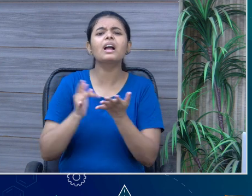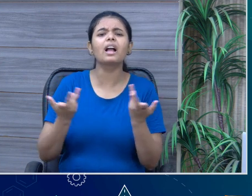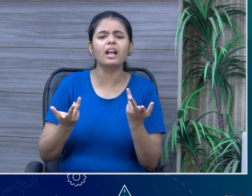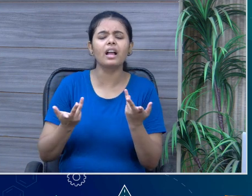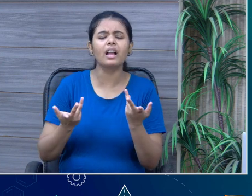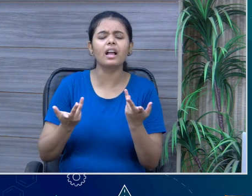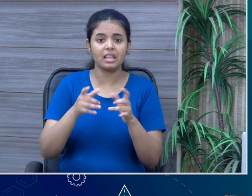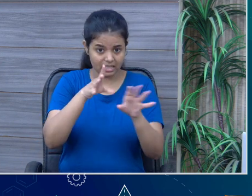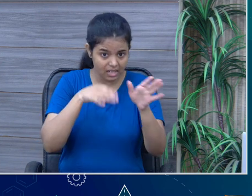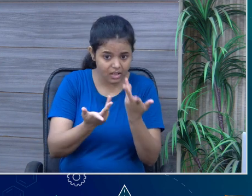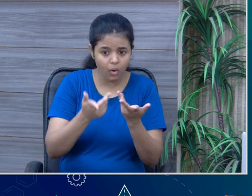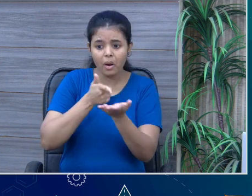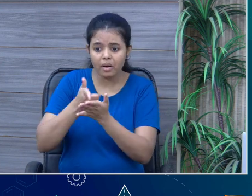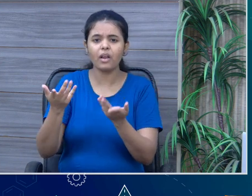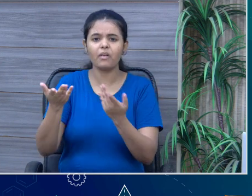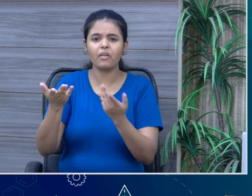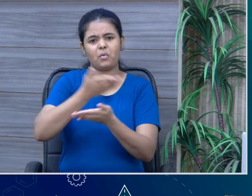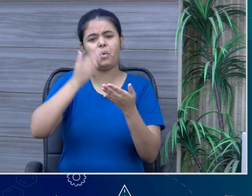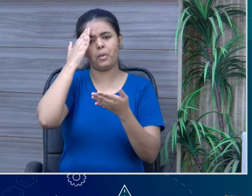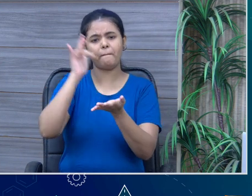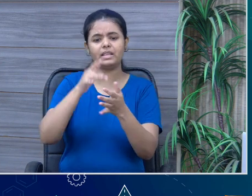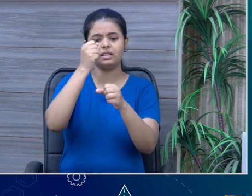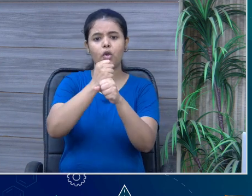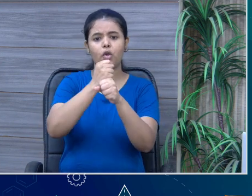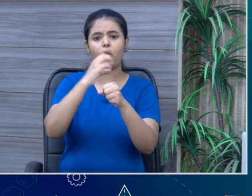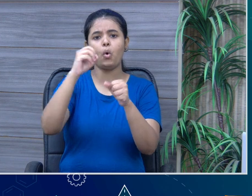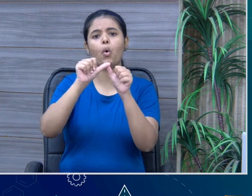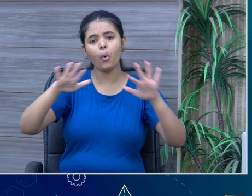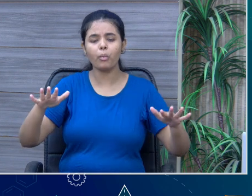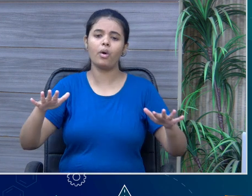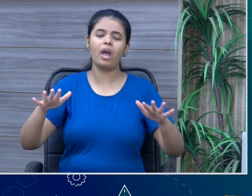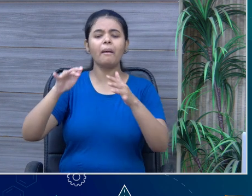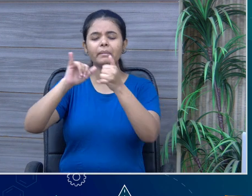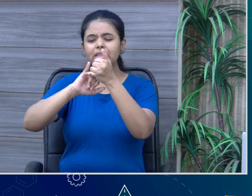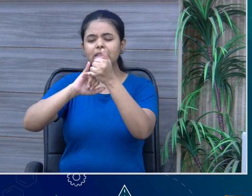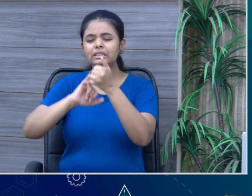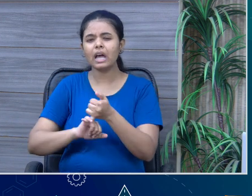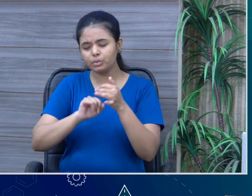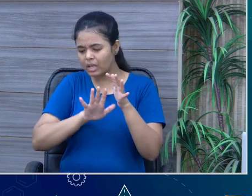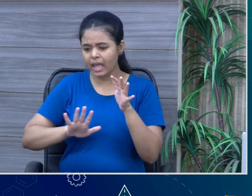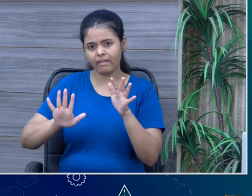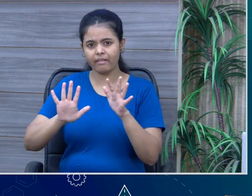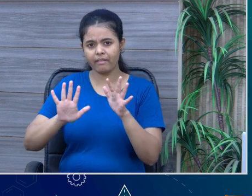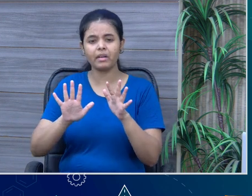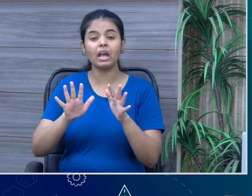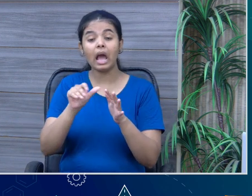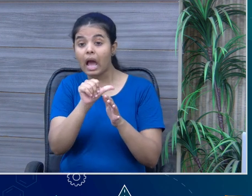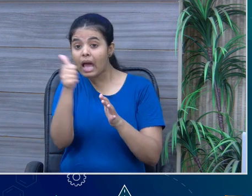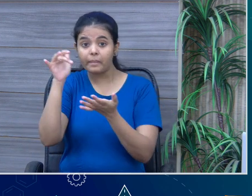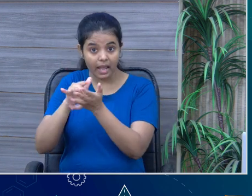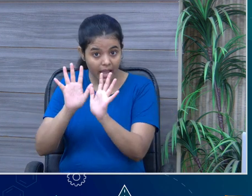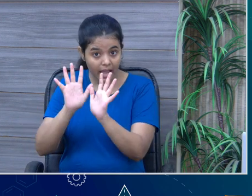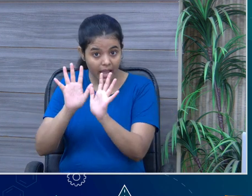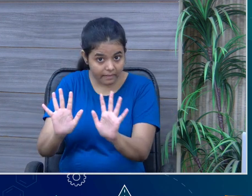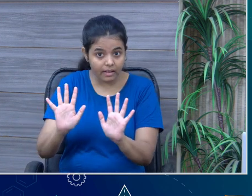Always in Goa or Andamans, that's what we have heard. But other than that, where else